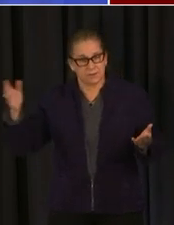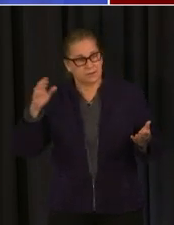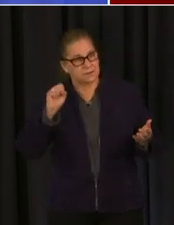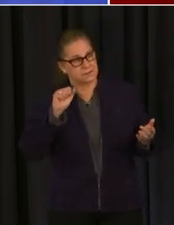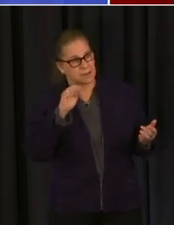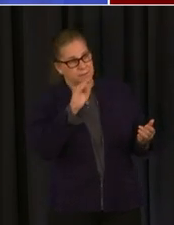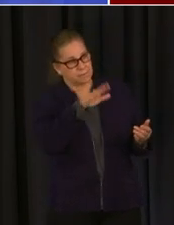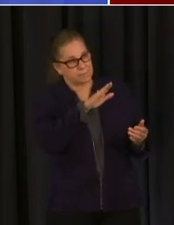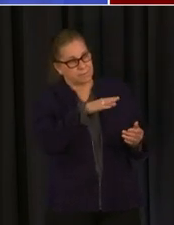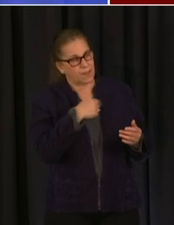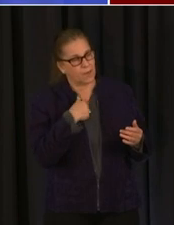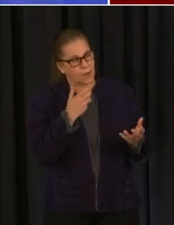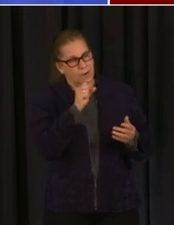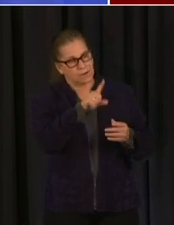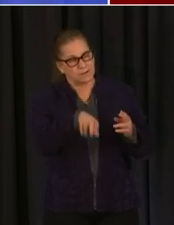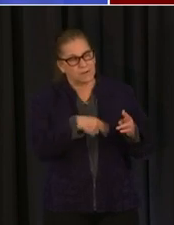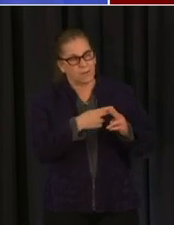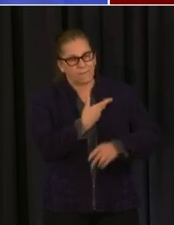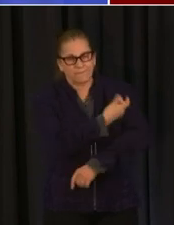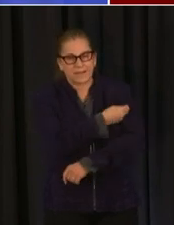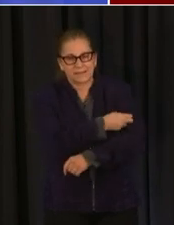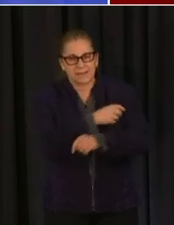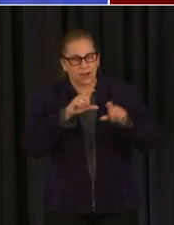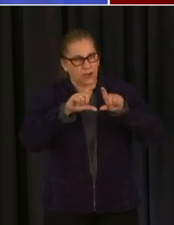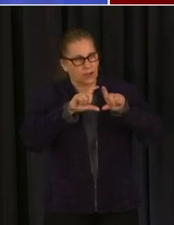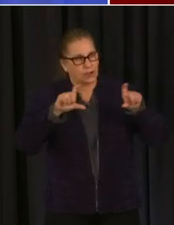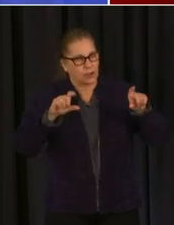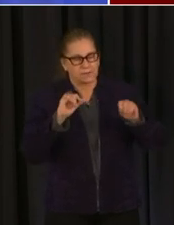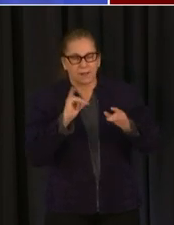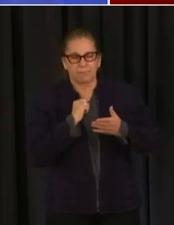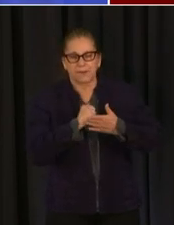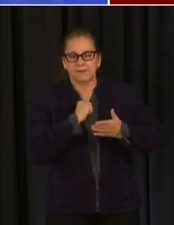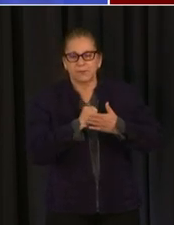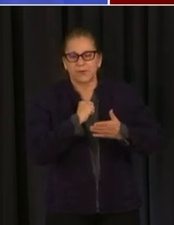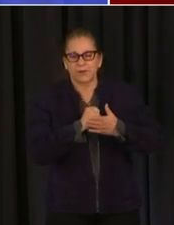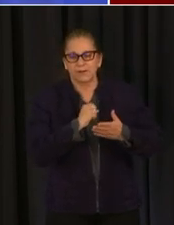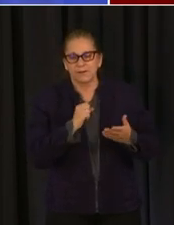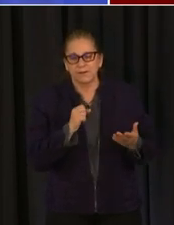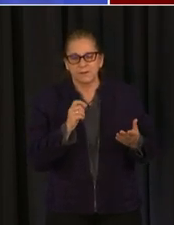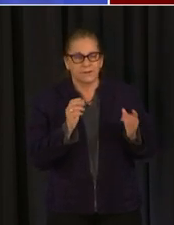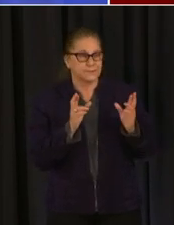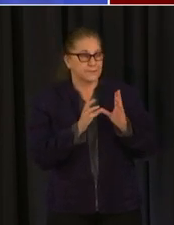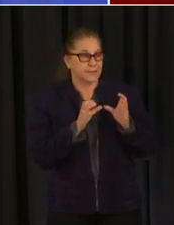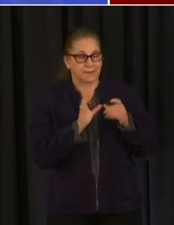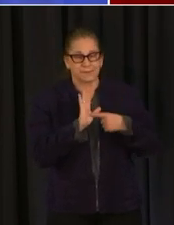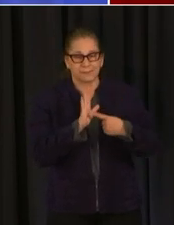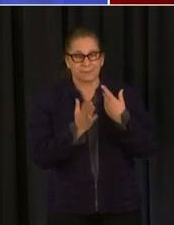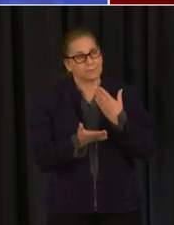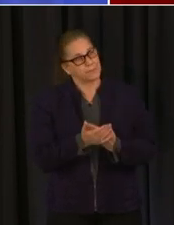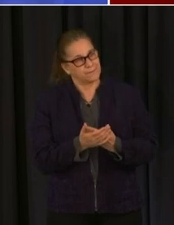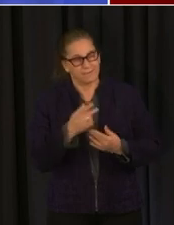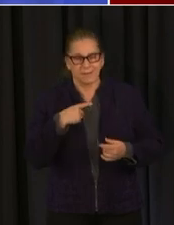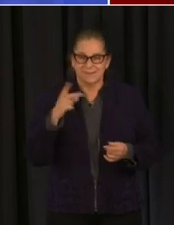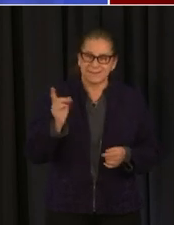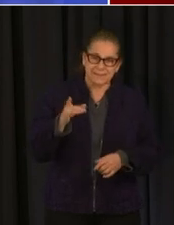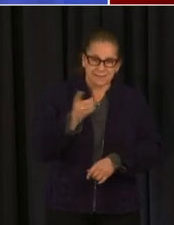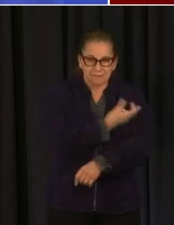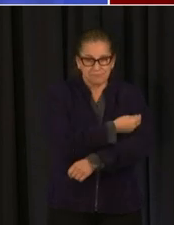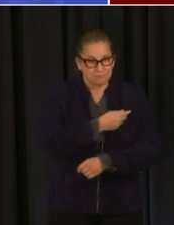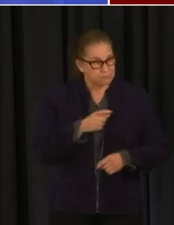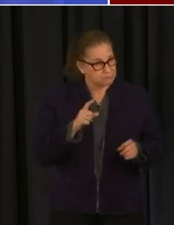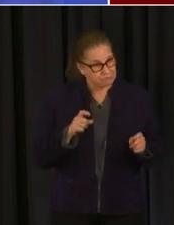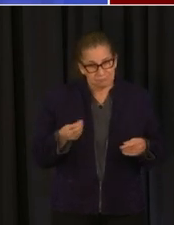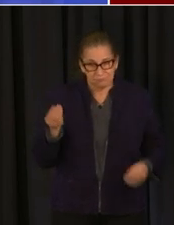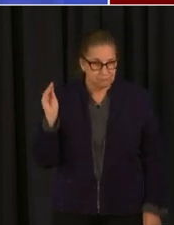part of this so that would be that would be up to a business or that would be illegal well uh it's interesting that you asked that question